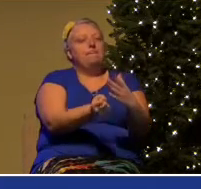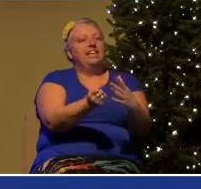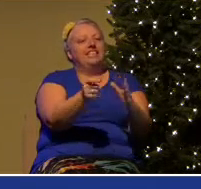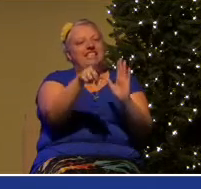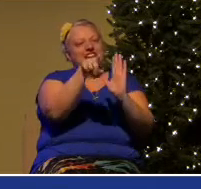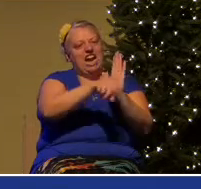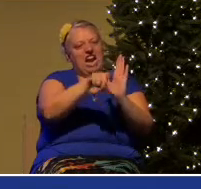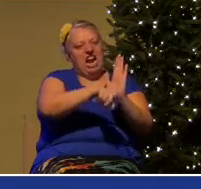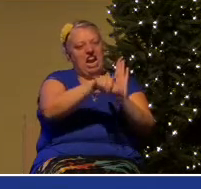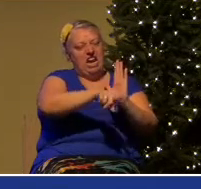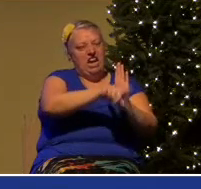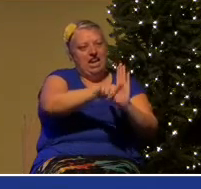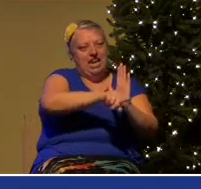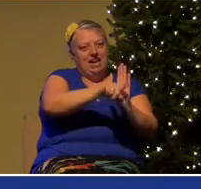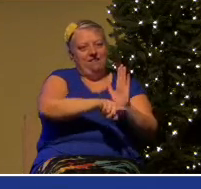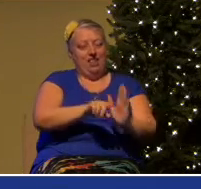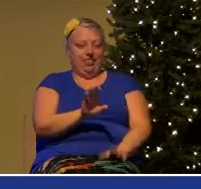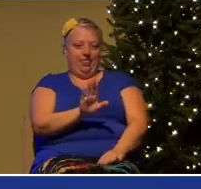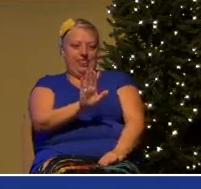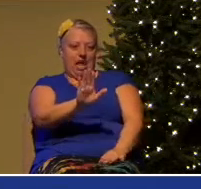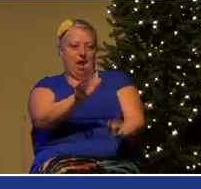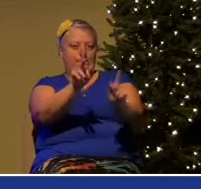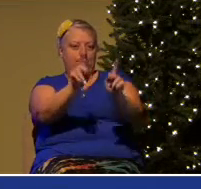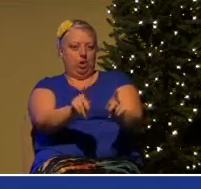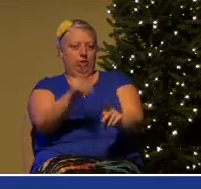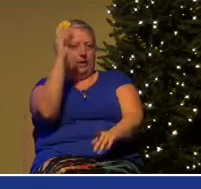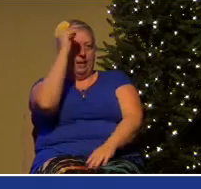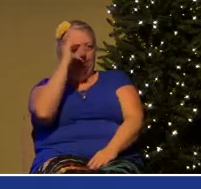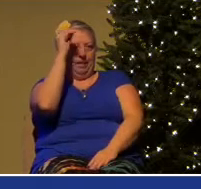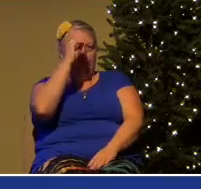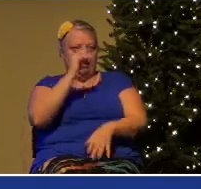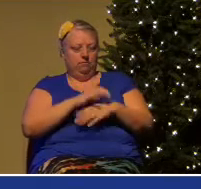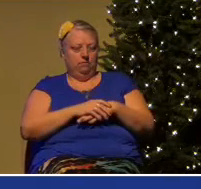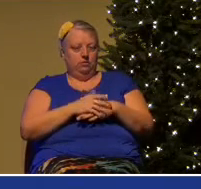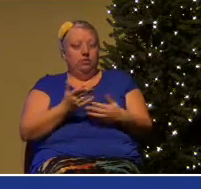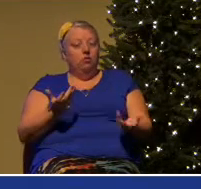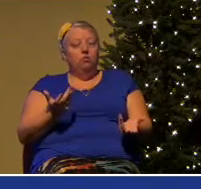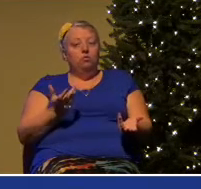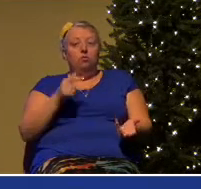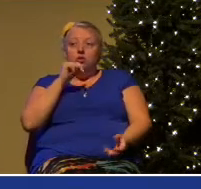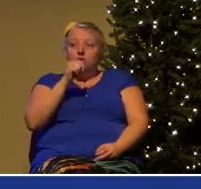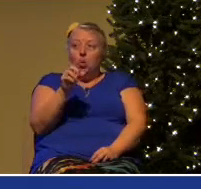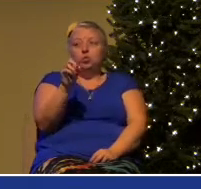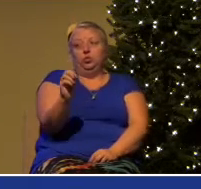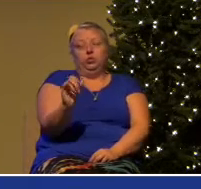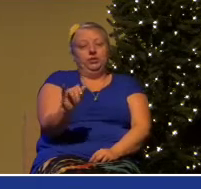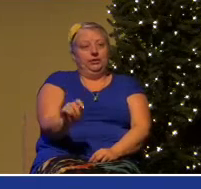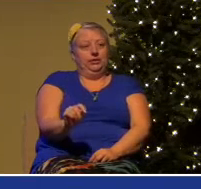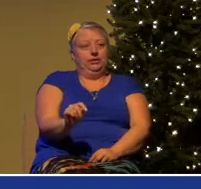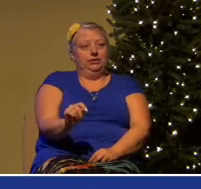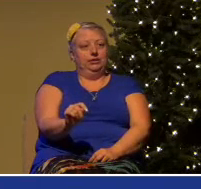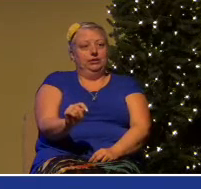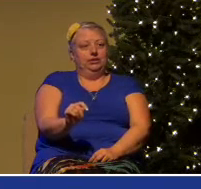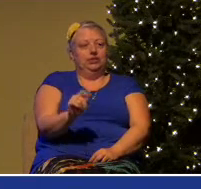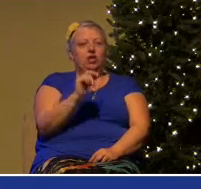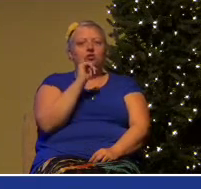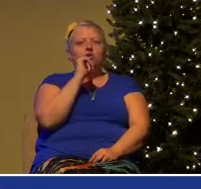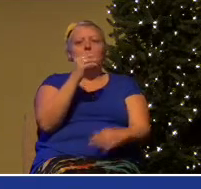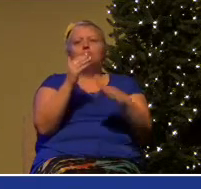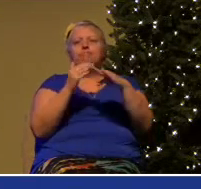of somebody's position. So don't do it. Don't exceed your knowledge.